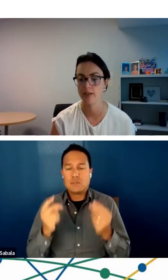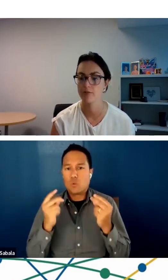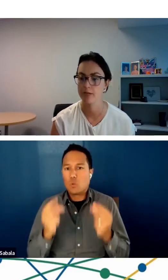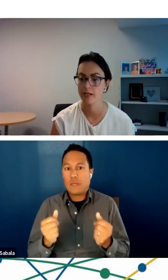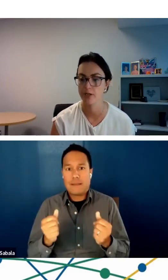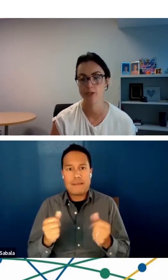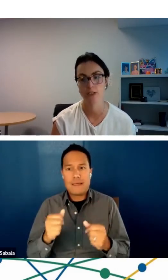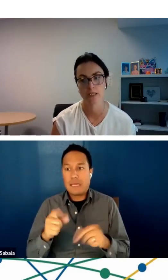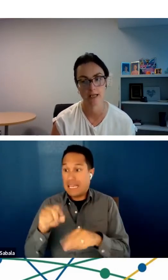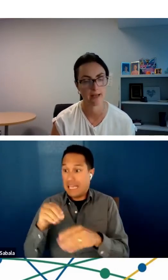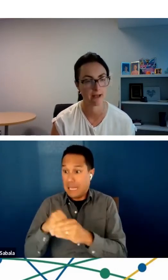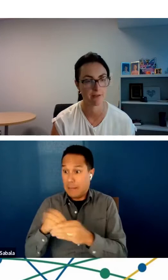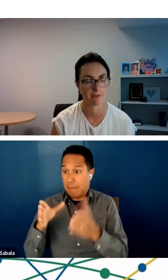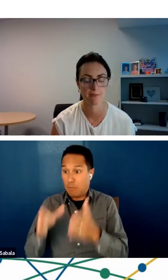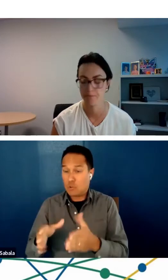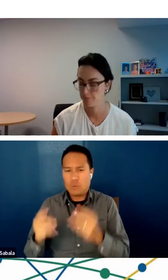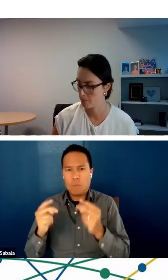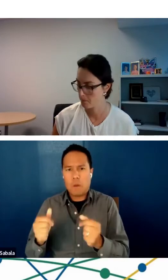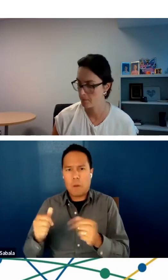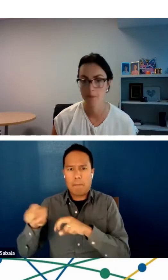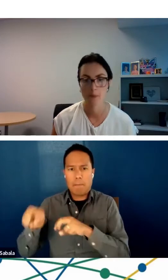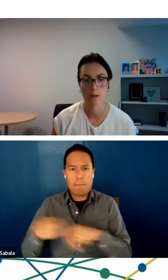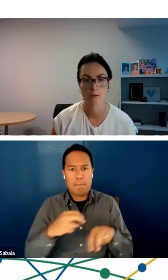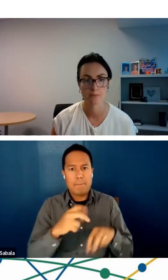efficiently from in-person to telehealth.